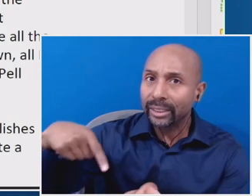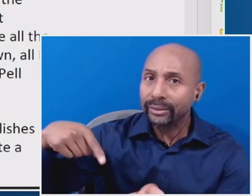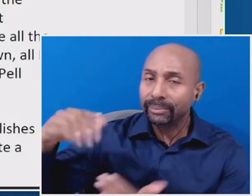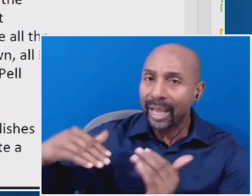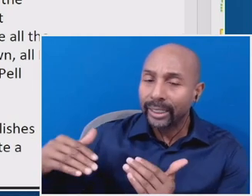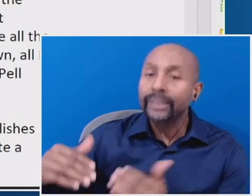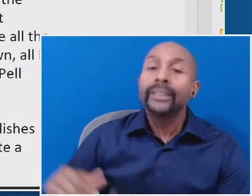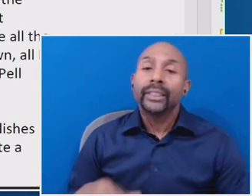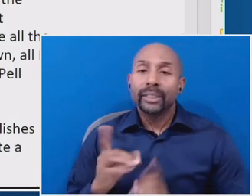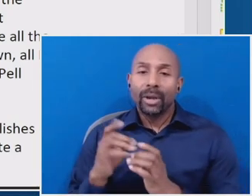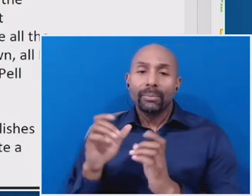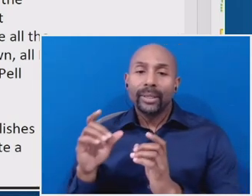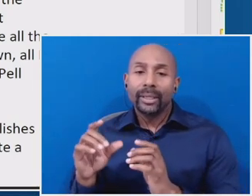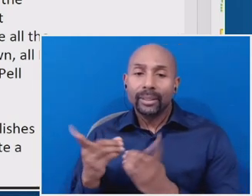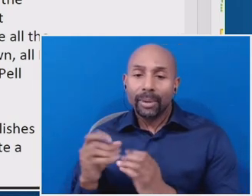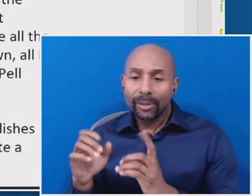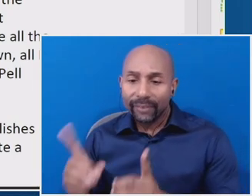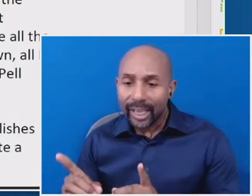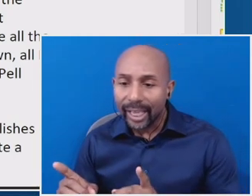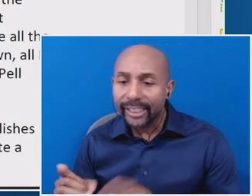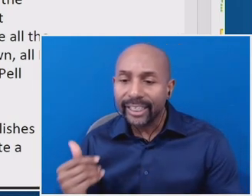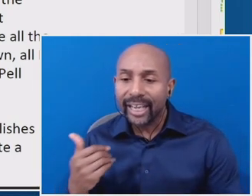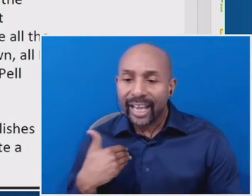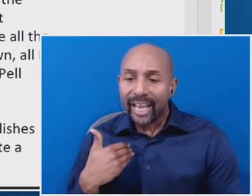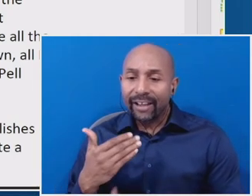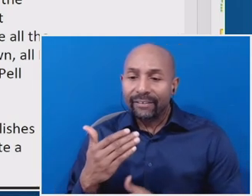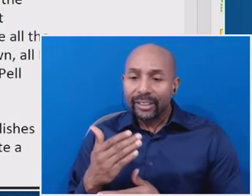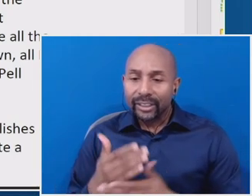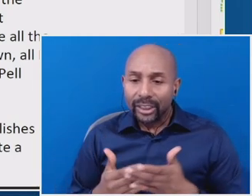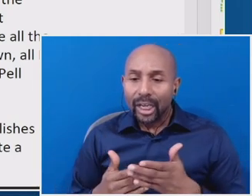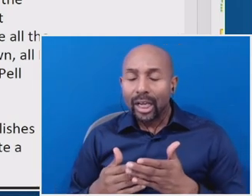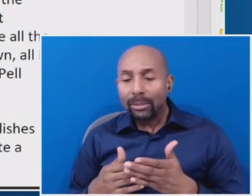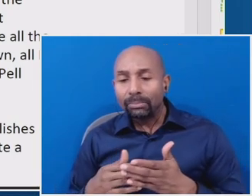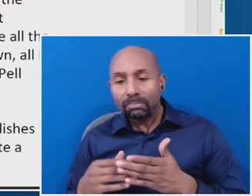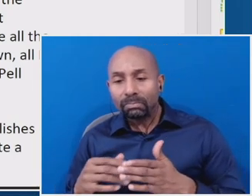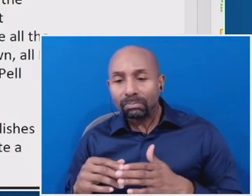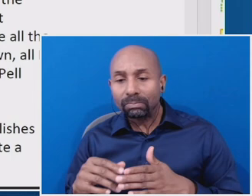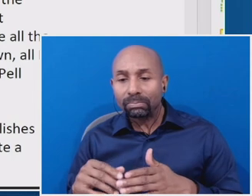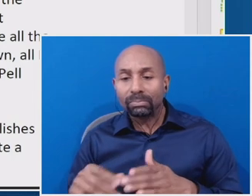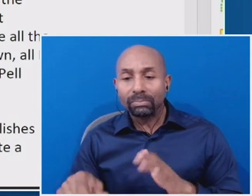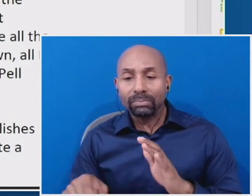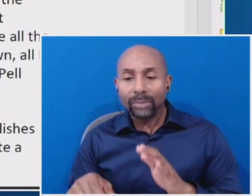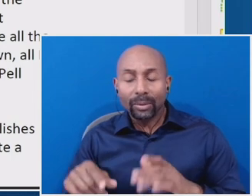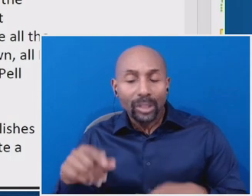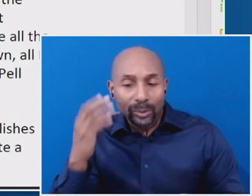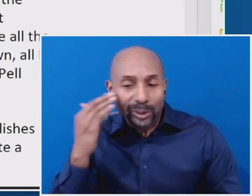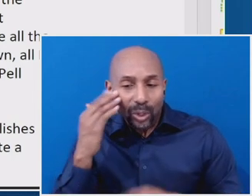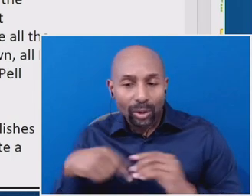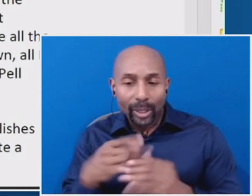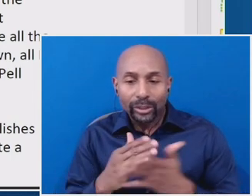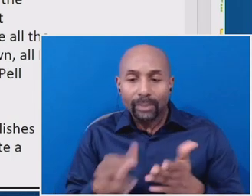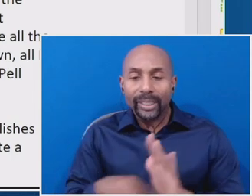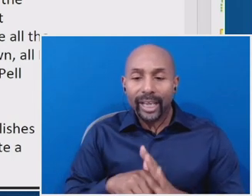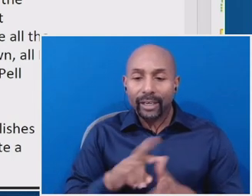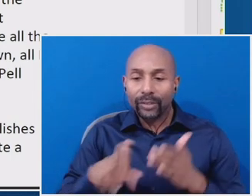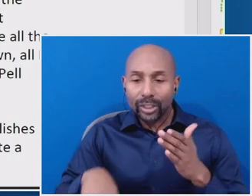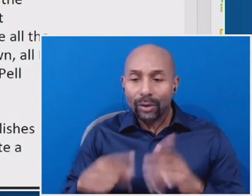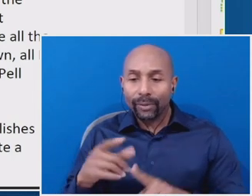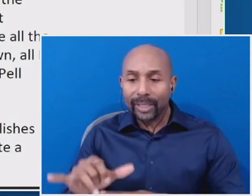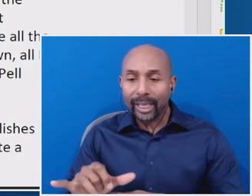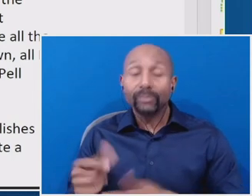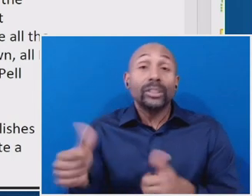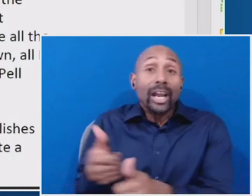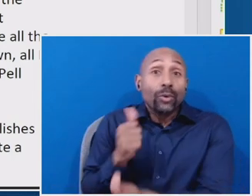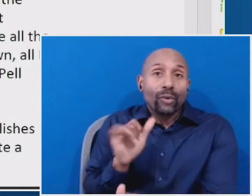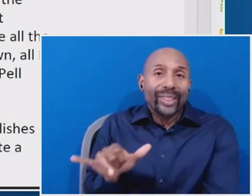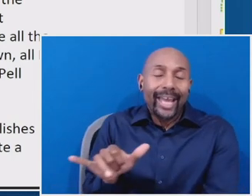cases. Um, we are still working through, uh, what, uh, what our full legal authority to do this will, would be,